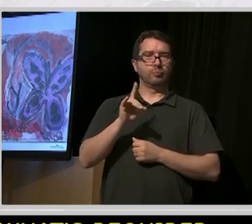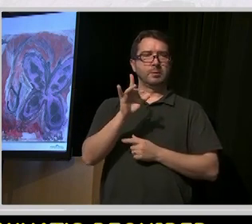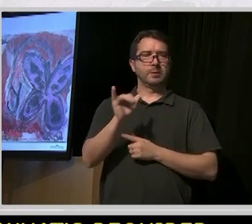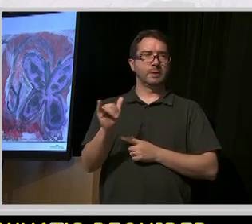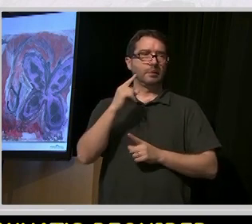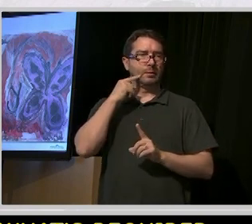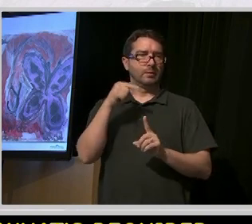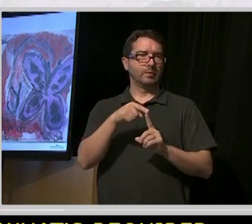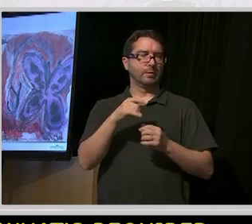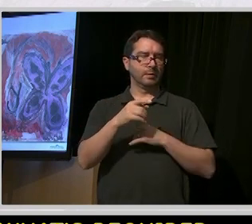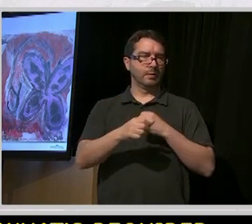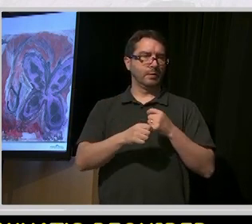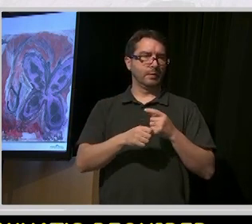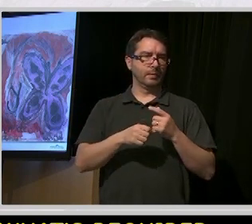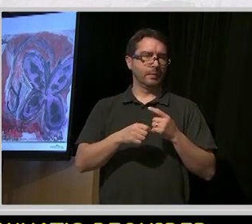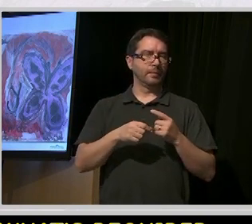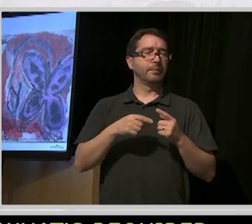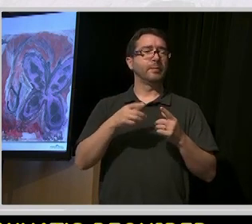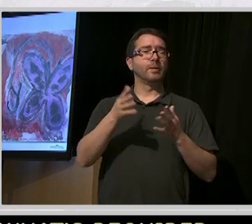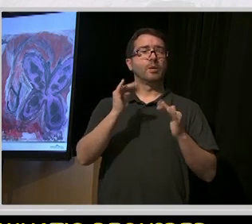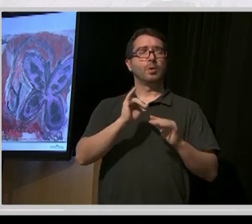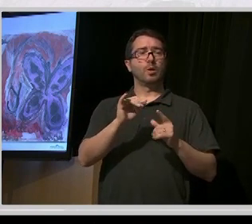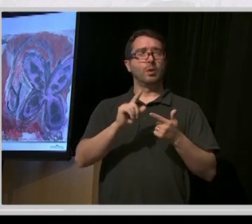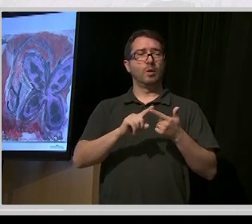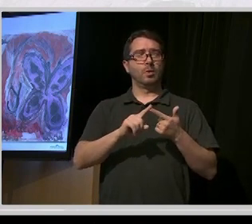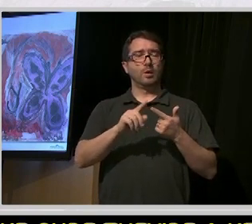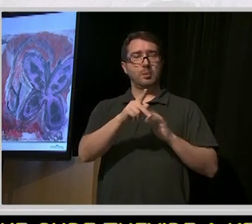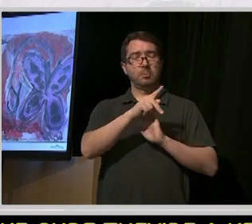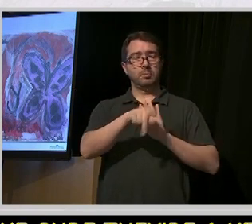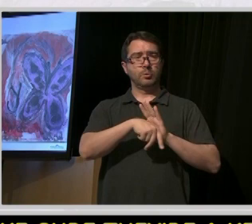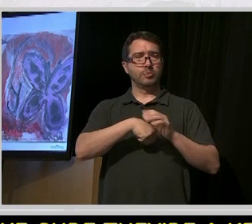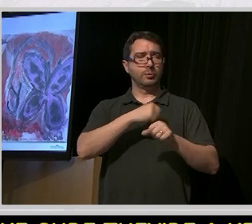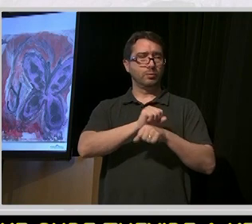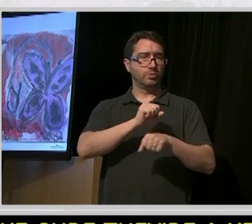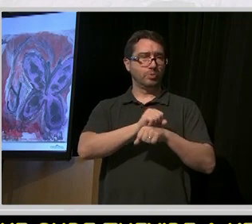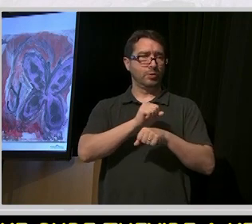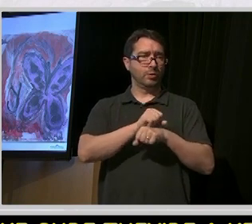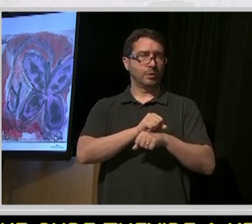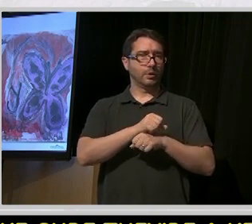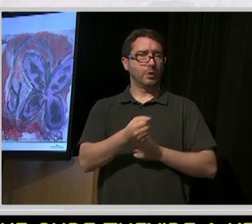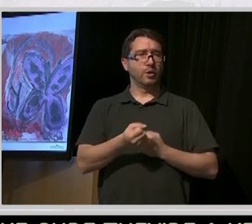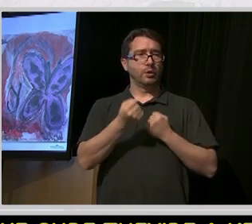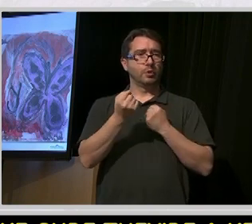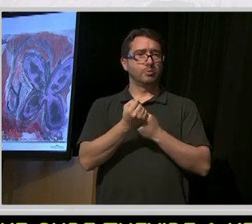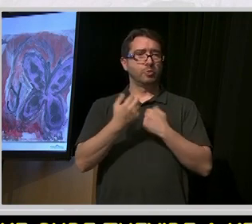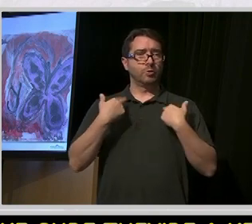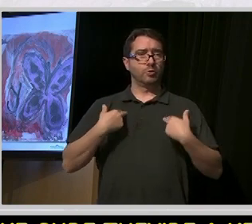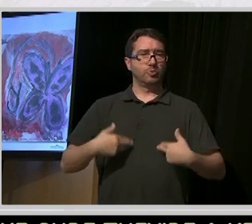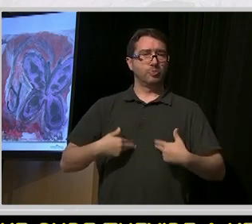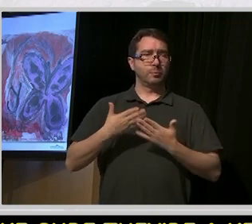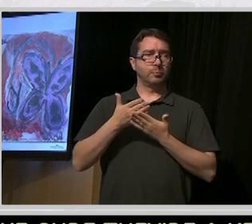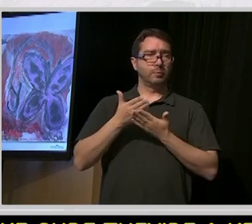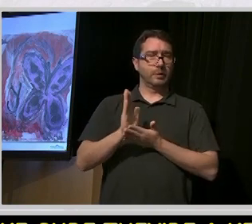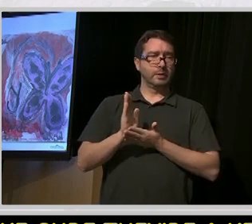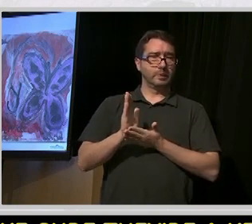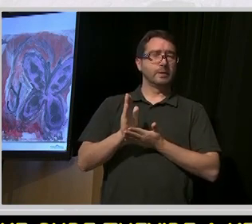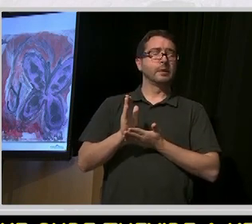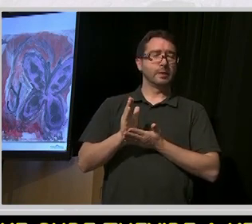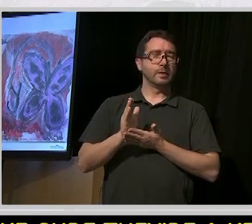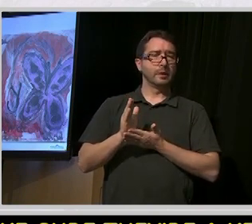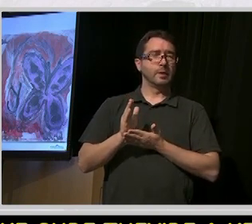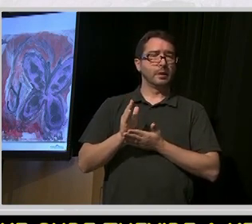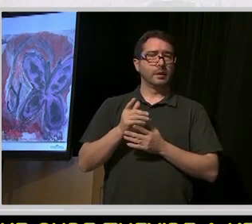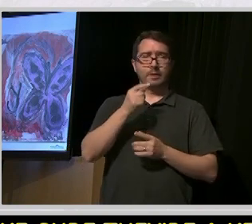There's some legislation and policy work to support a human rights approach. A simple one of those would be the eligibility